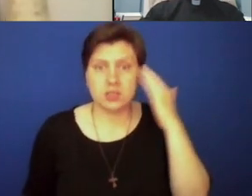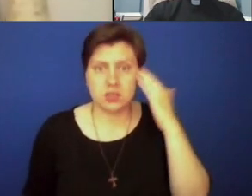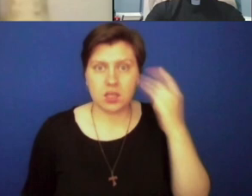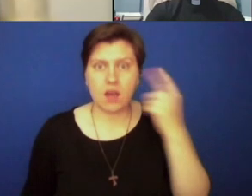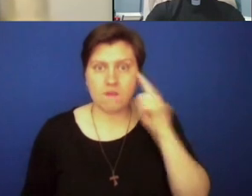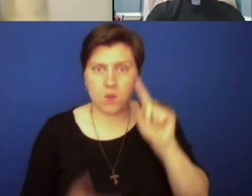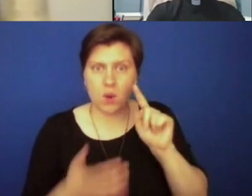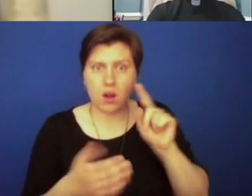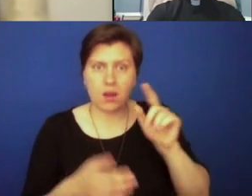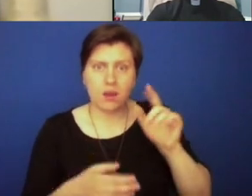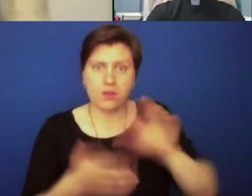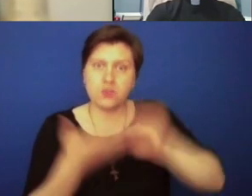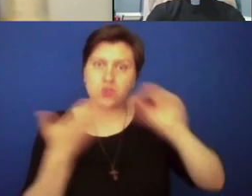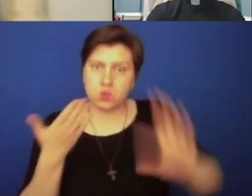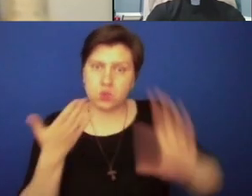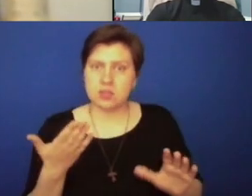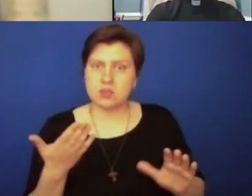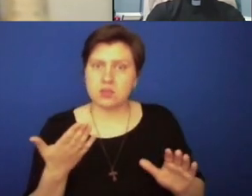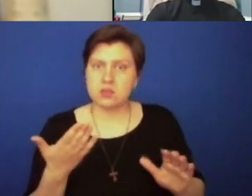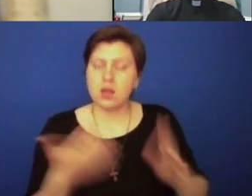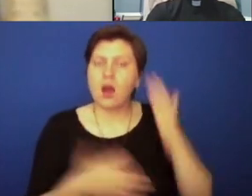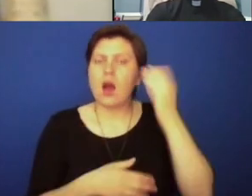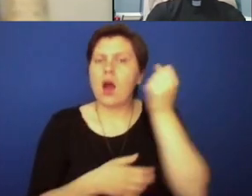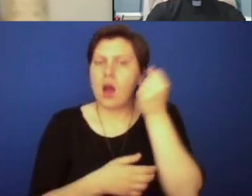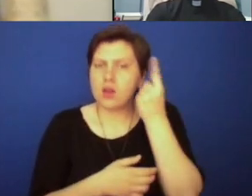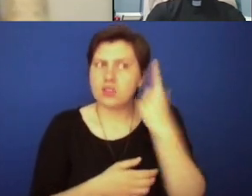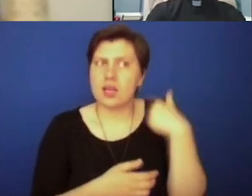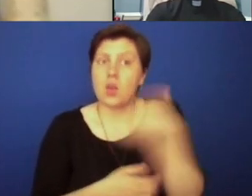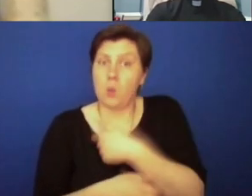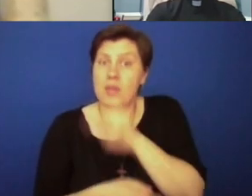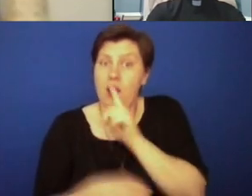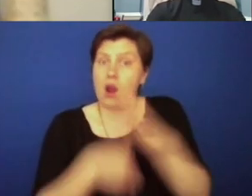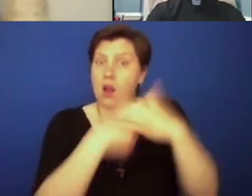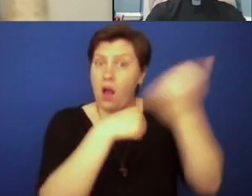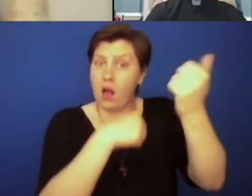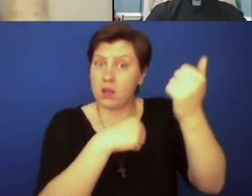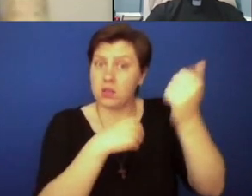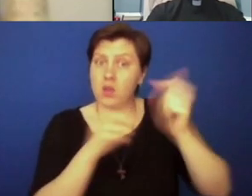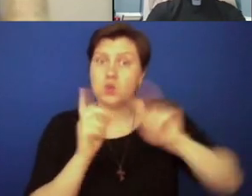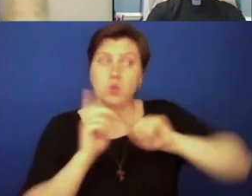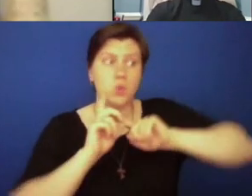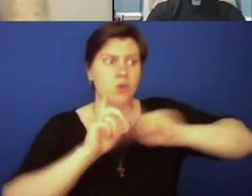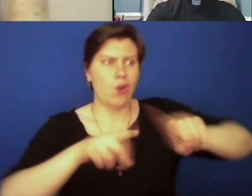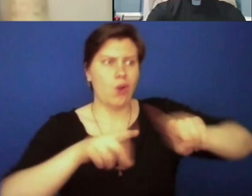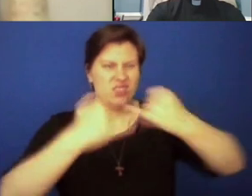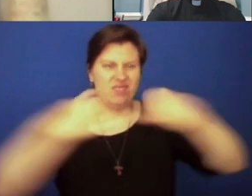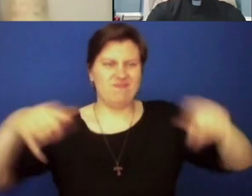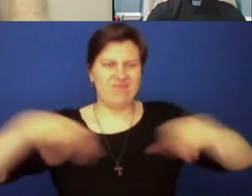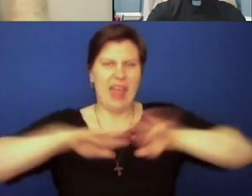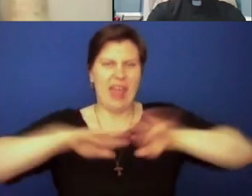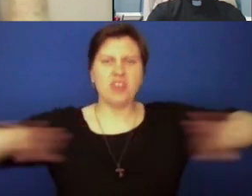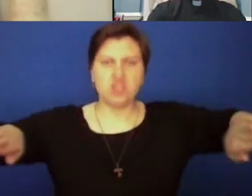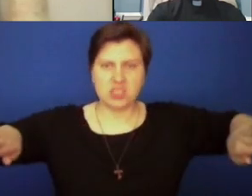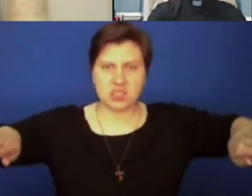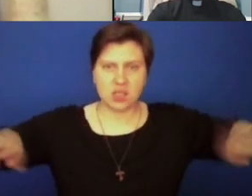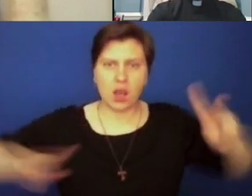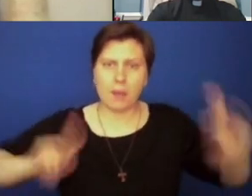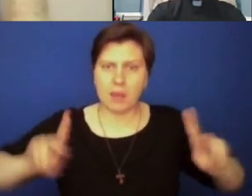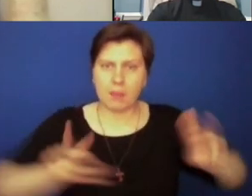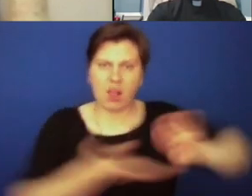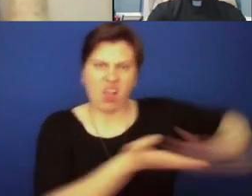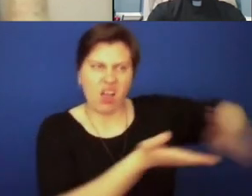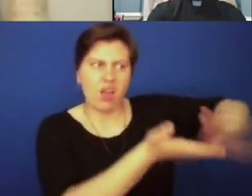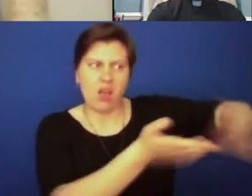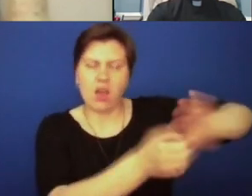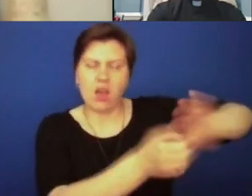One of the things for them is understanding that we are called to go to the edges of the circle, to work with those that are